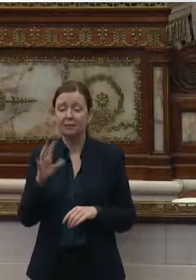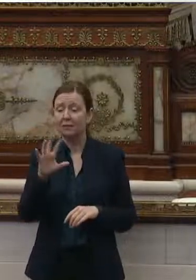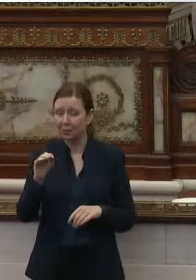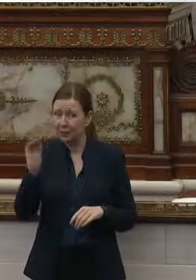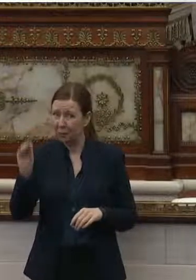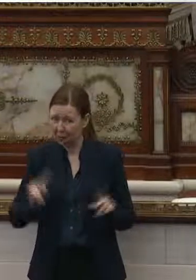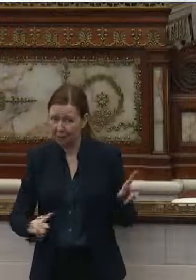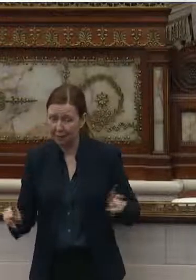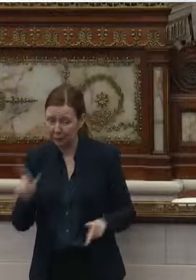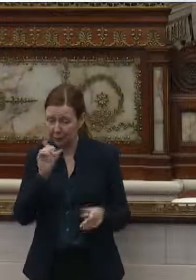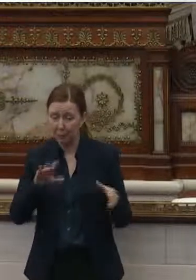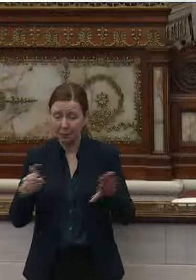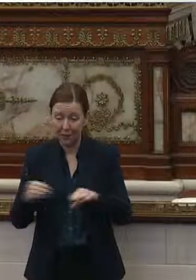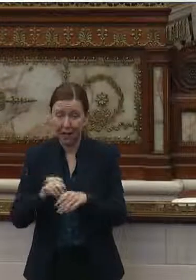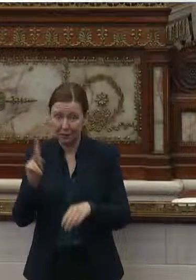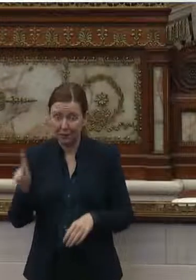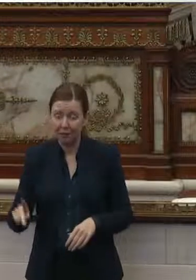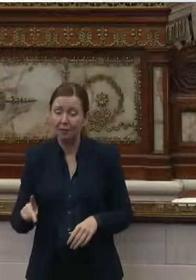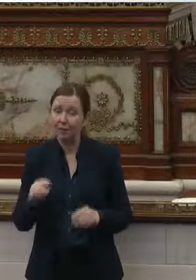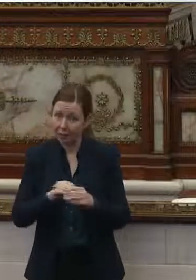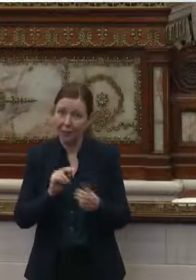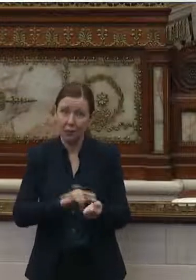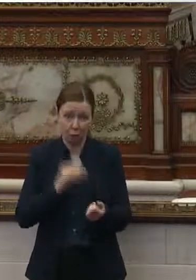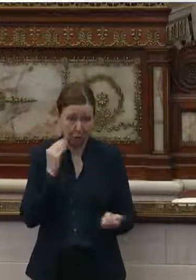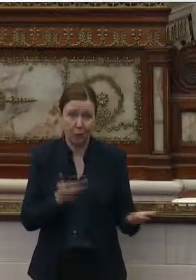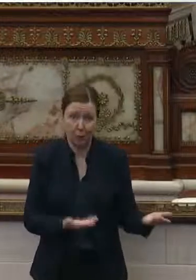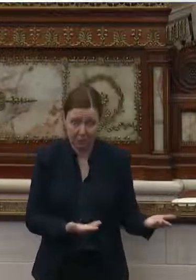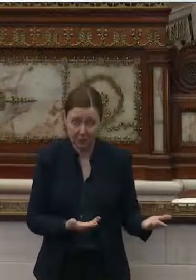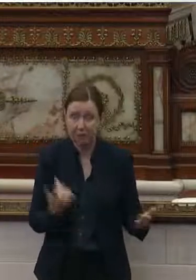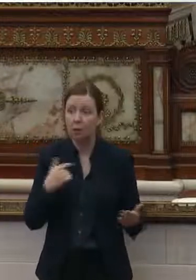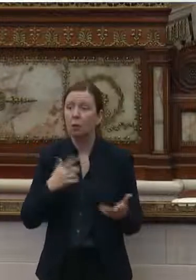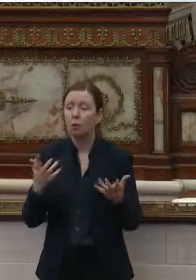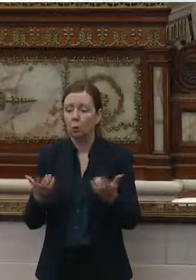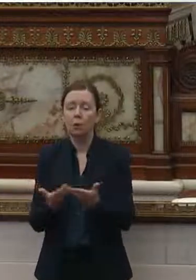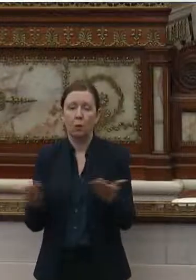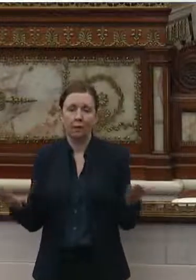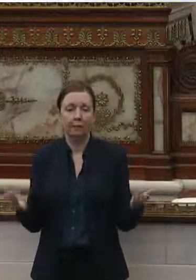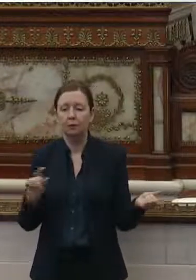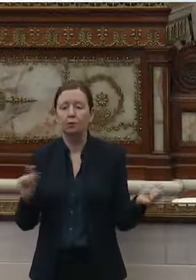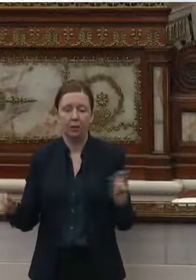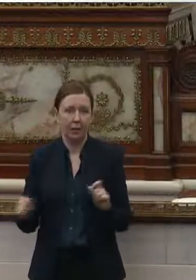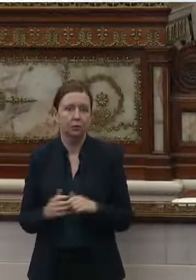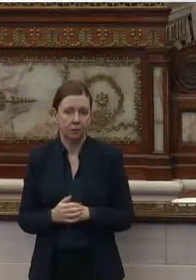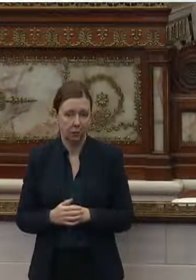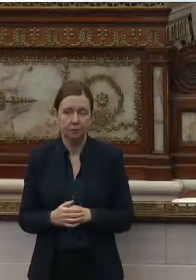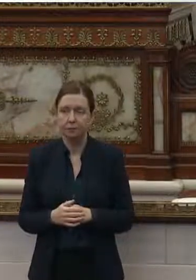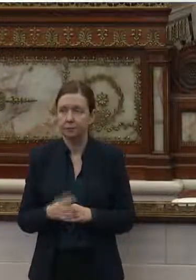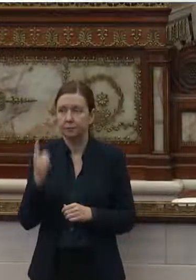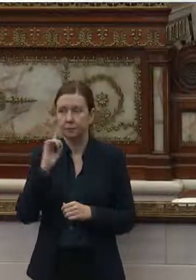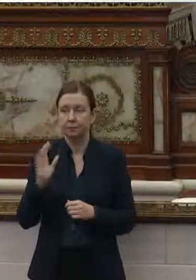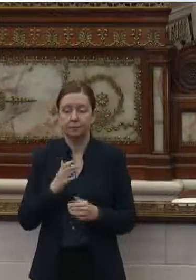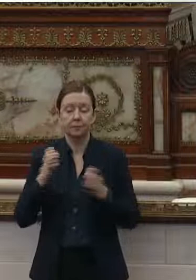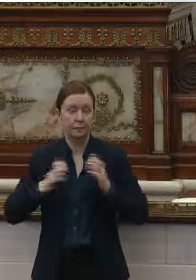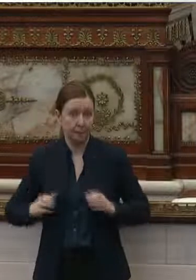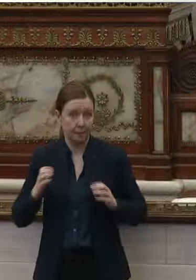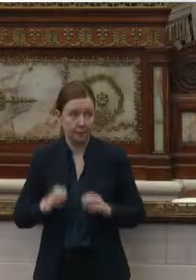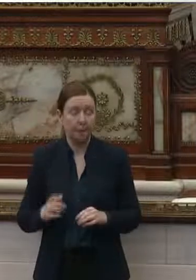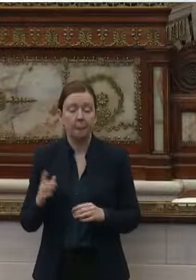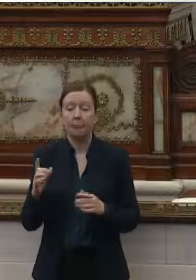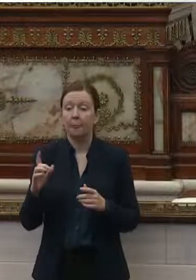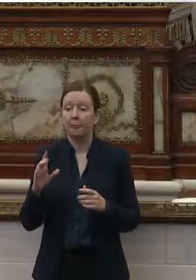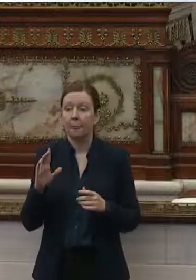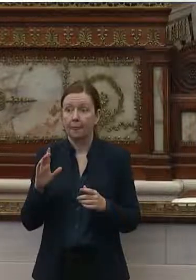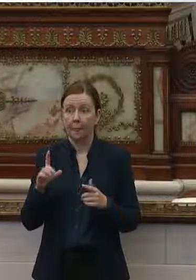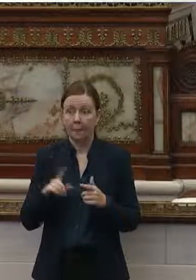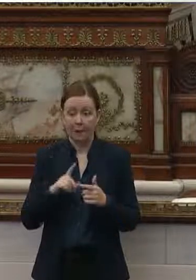% of the people who died in Philadelphia are in nursing homes. We want things to change for our consumers that are on